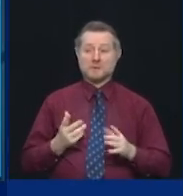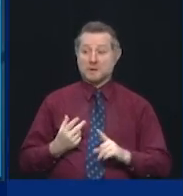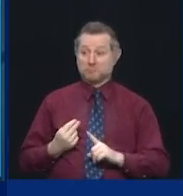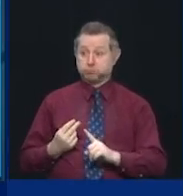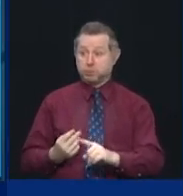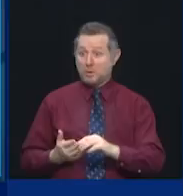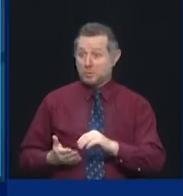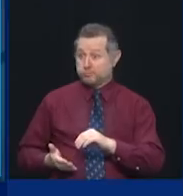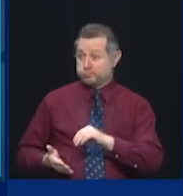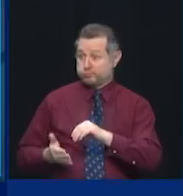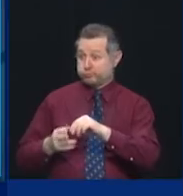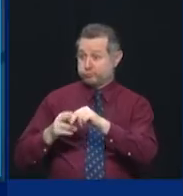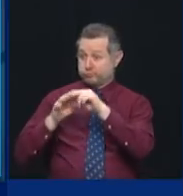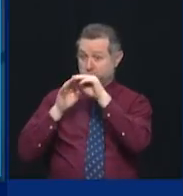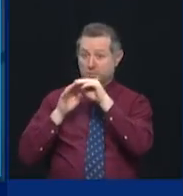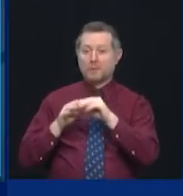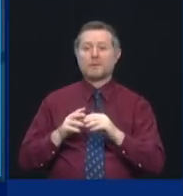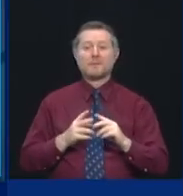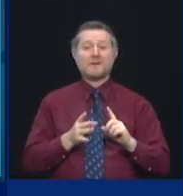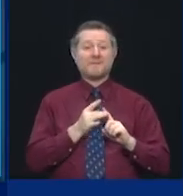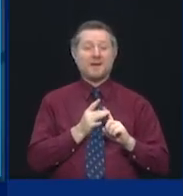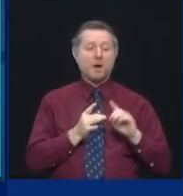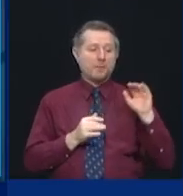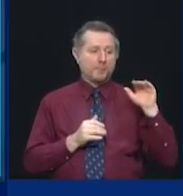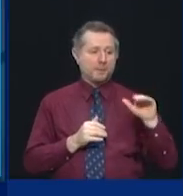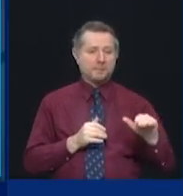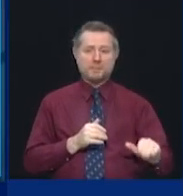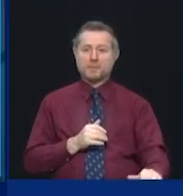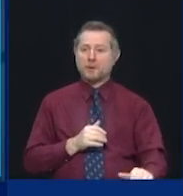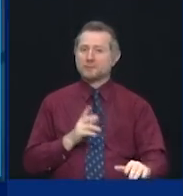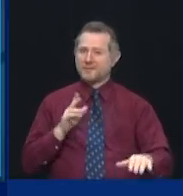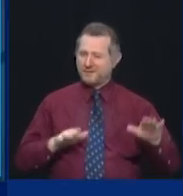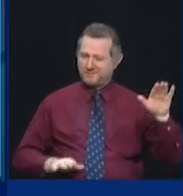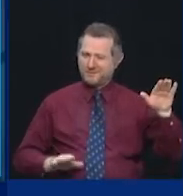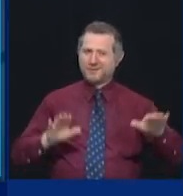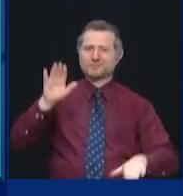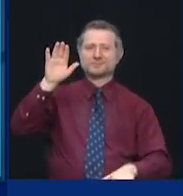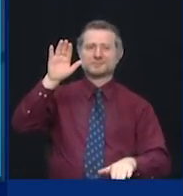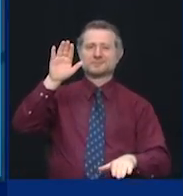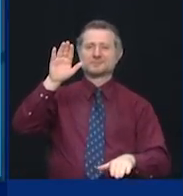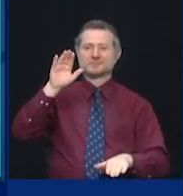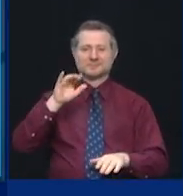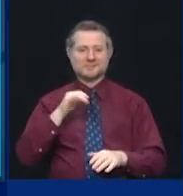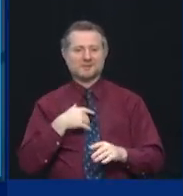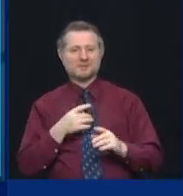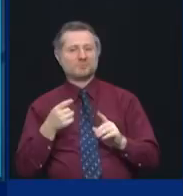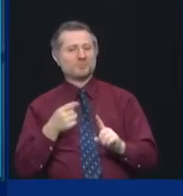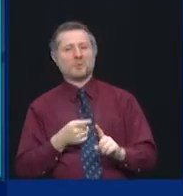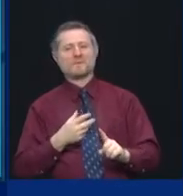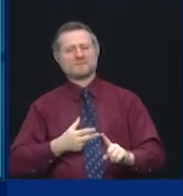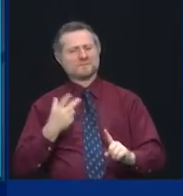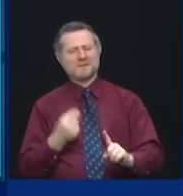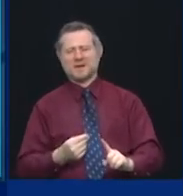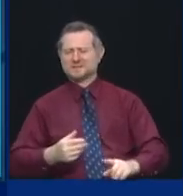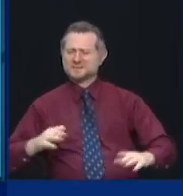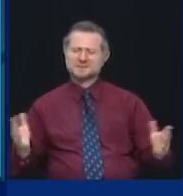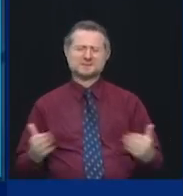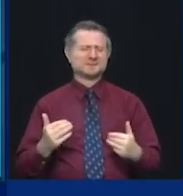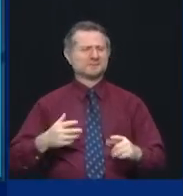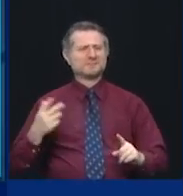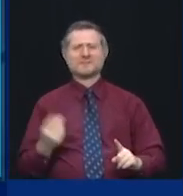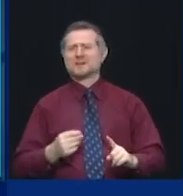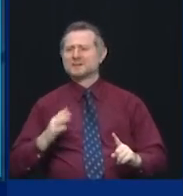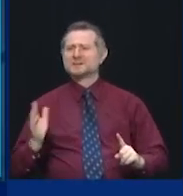comes down. So the message is vaccinate, vaccinate, vaccinate. We're over 16 million vaccinations.